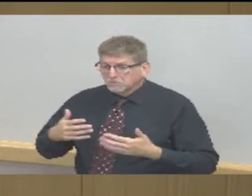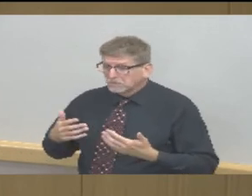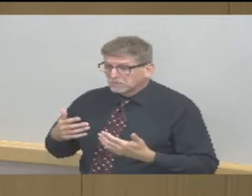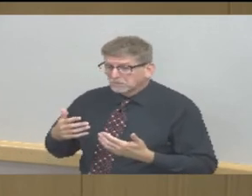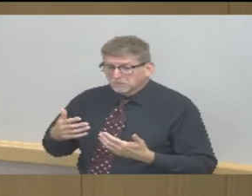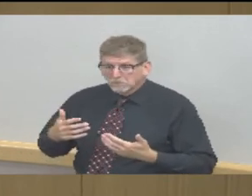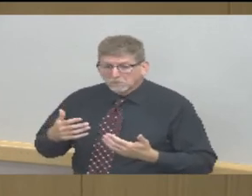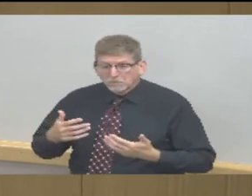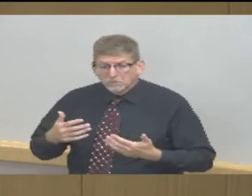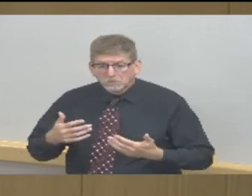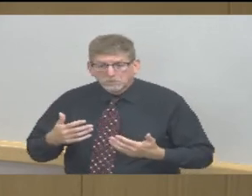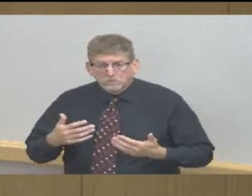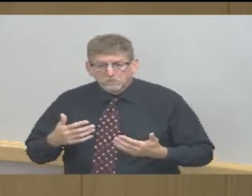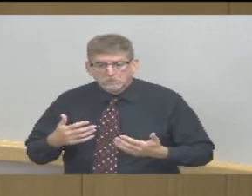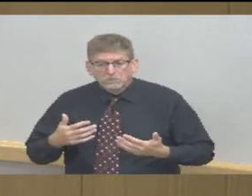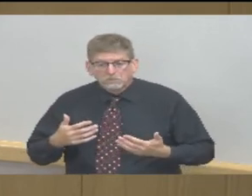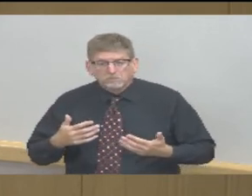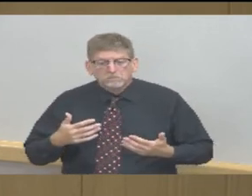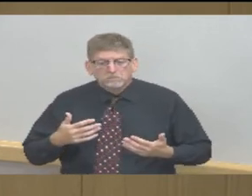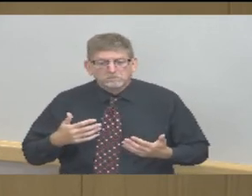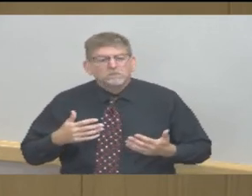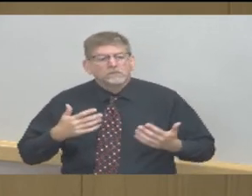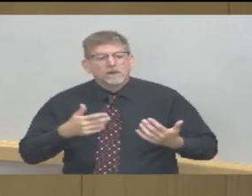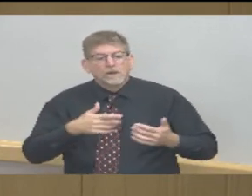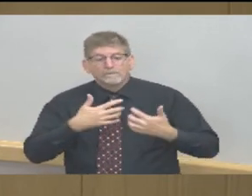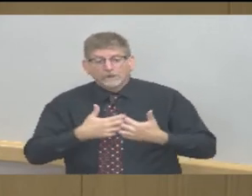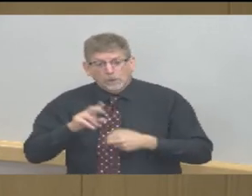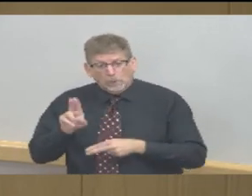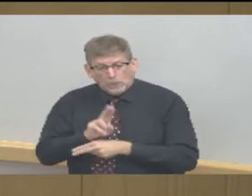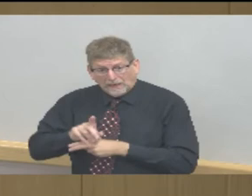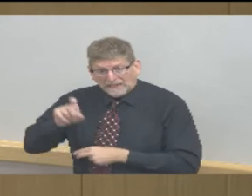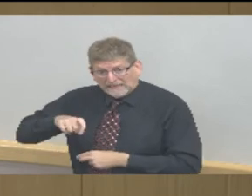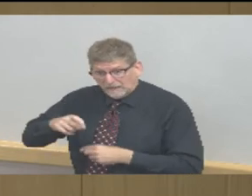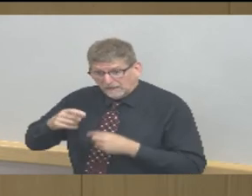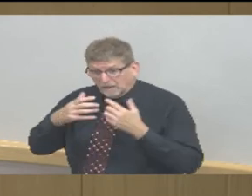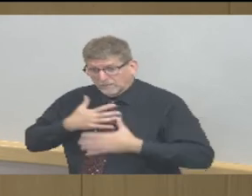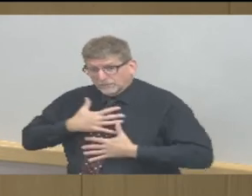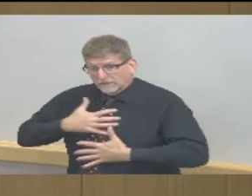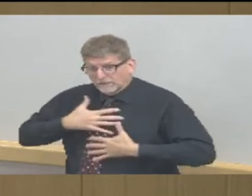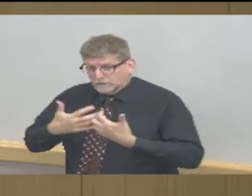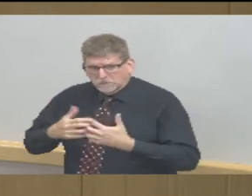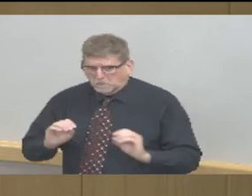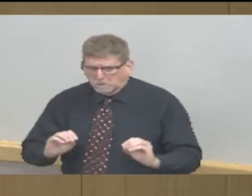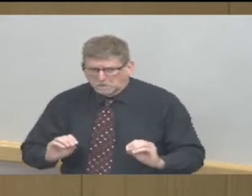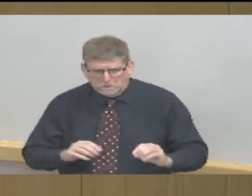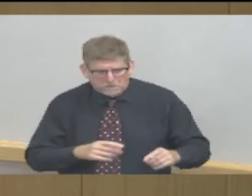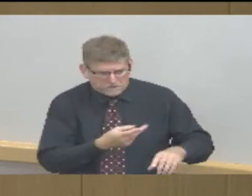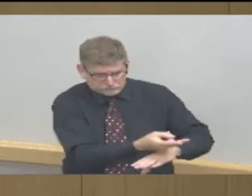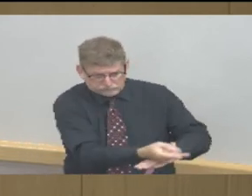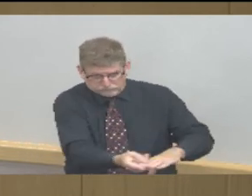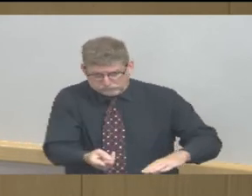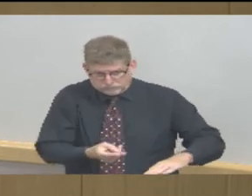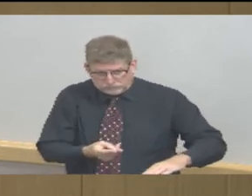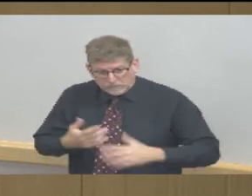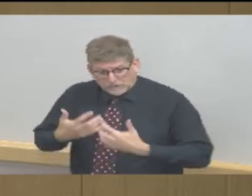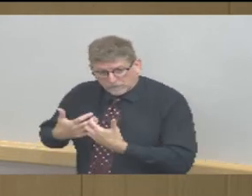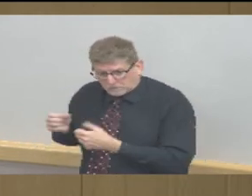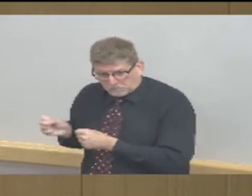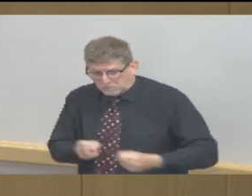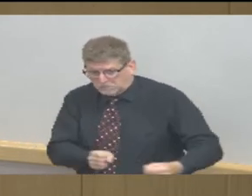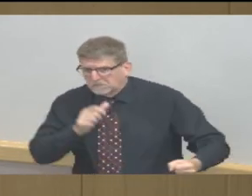individuals who have been on ventilators for a number of days now who have been able to come off the ventilator so we're very encouraged by that